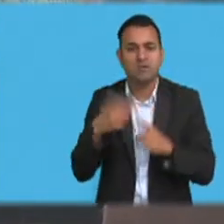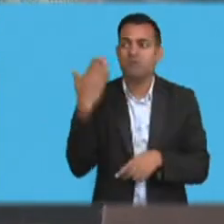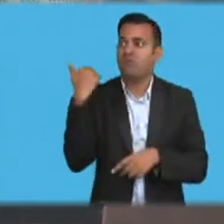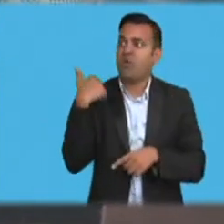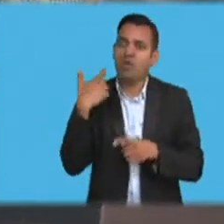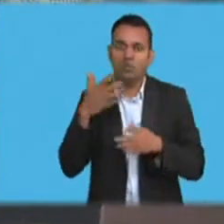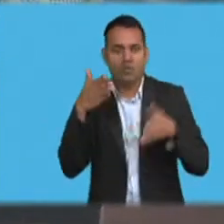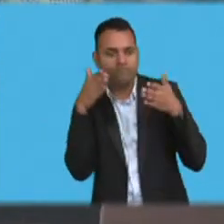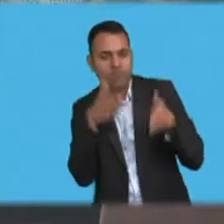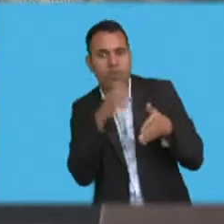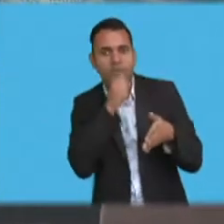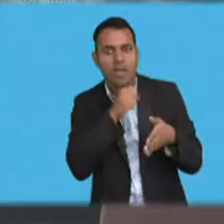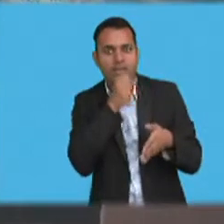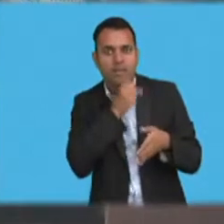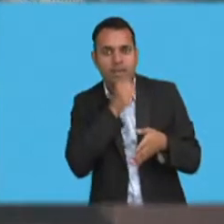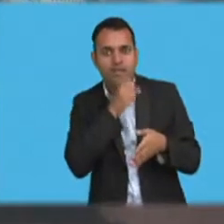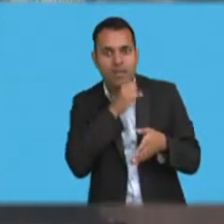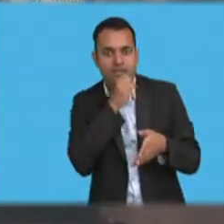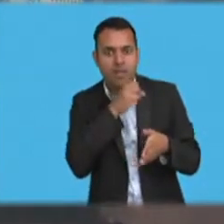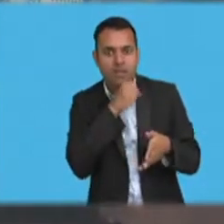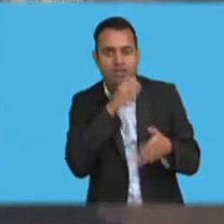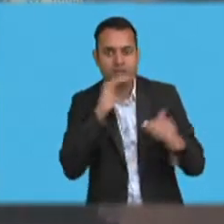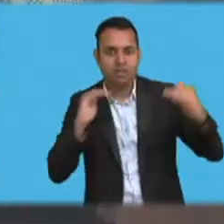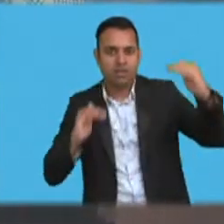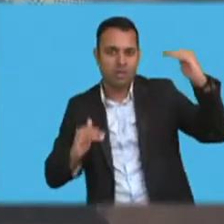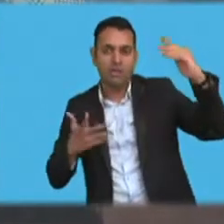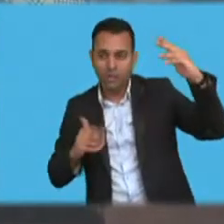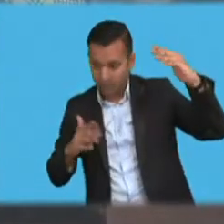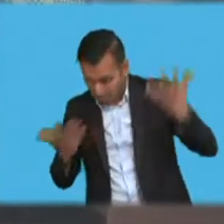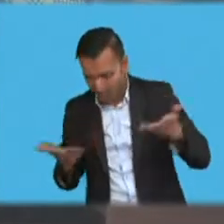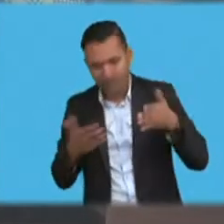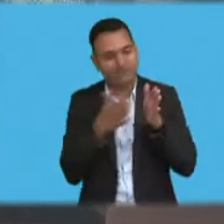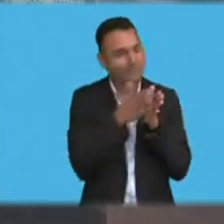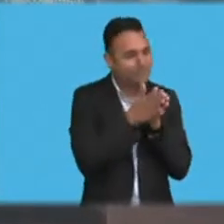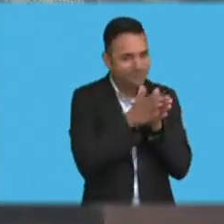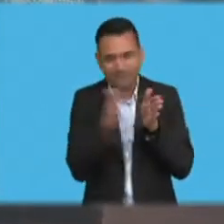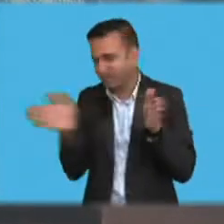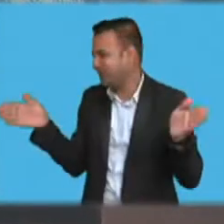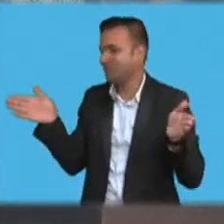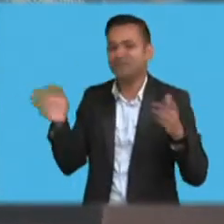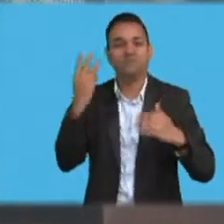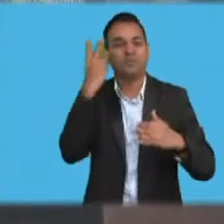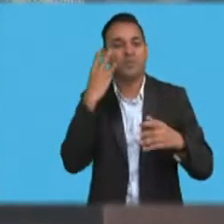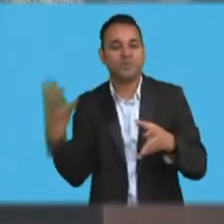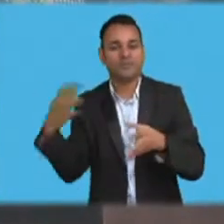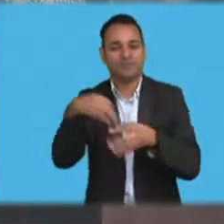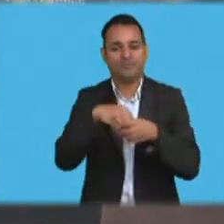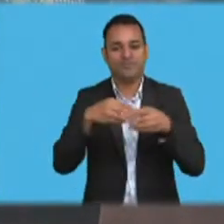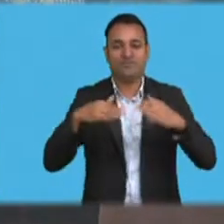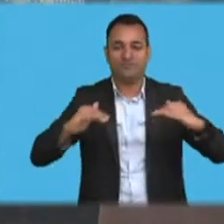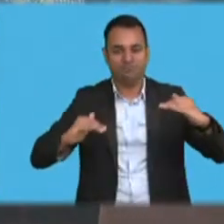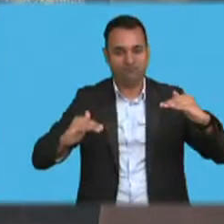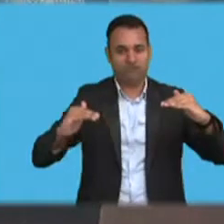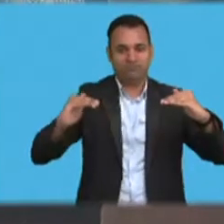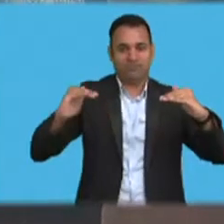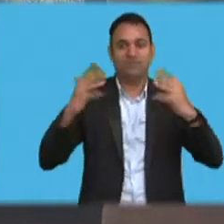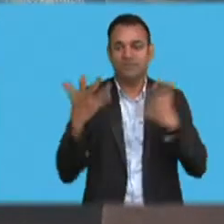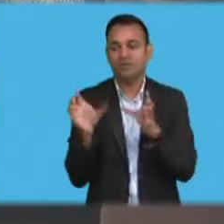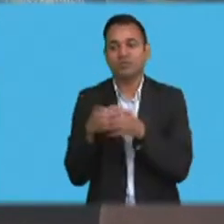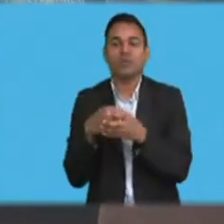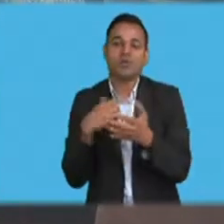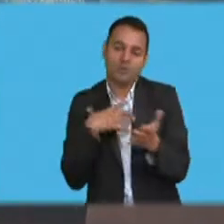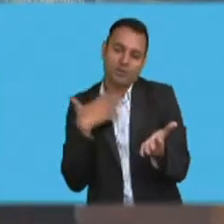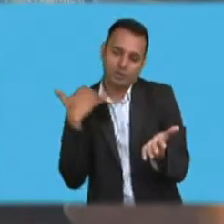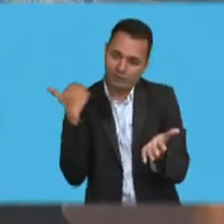and fully support the training needs of all women in this sector. Women groups are assisted through our Food Security Initiative